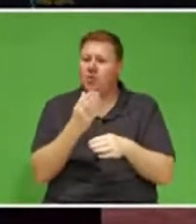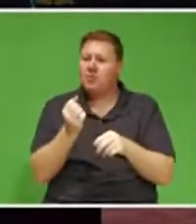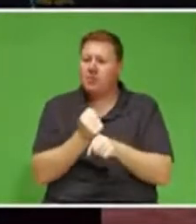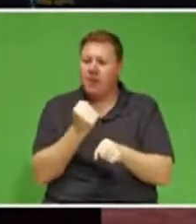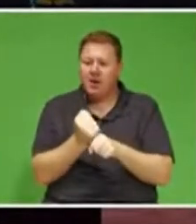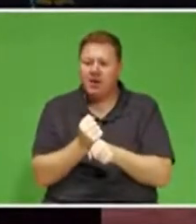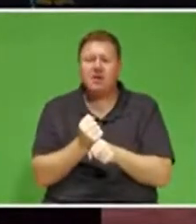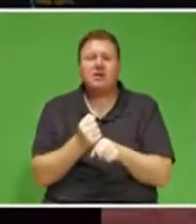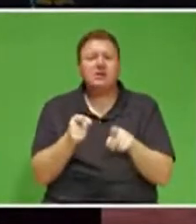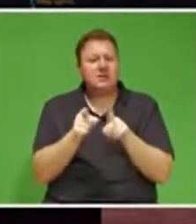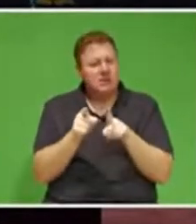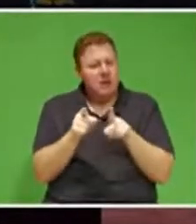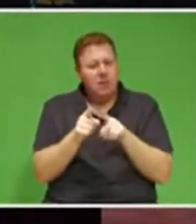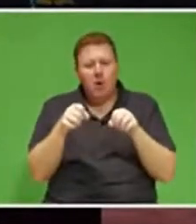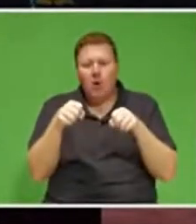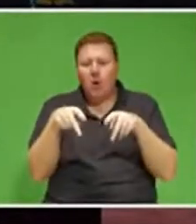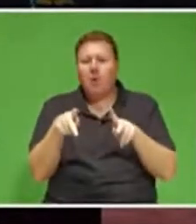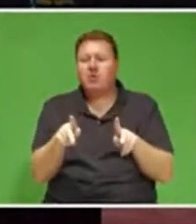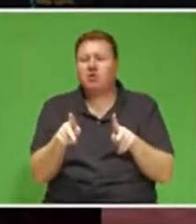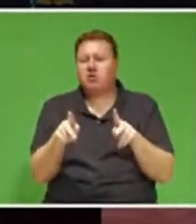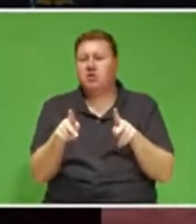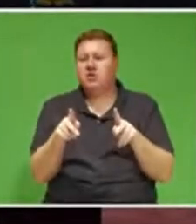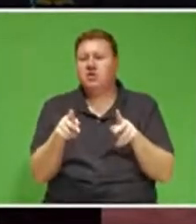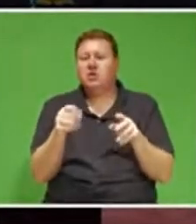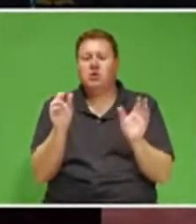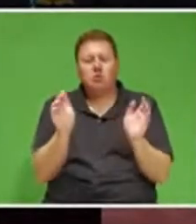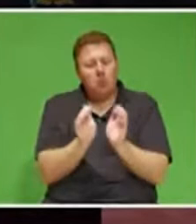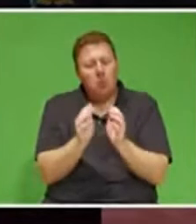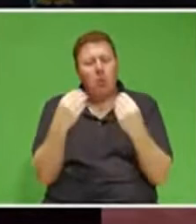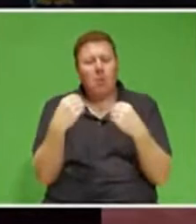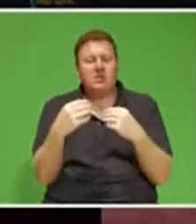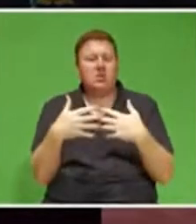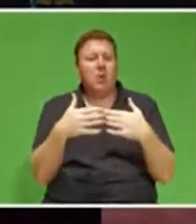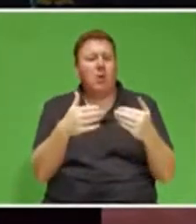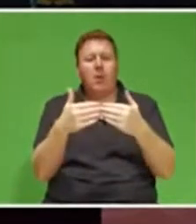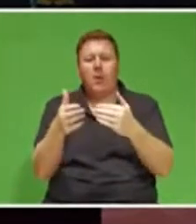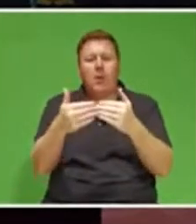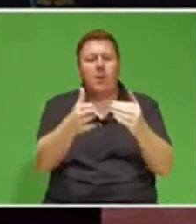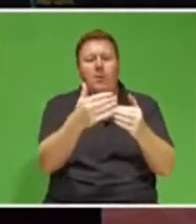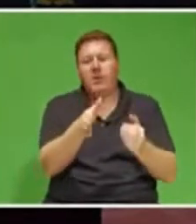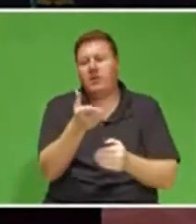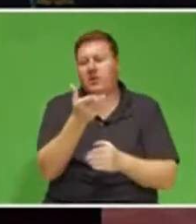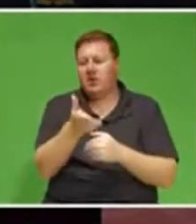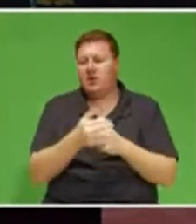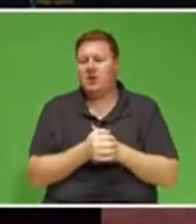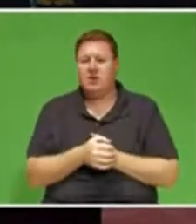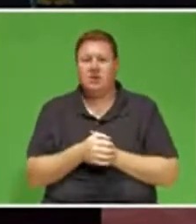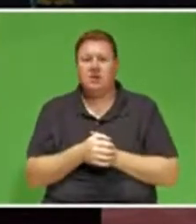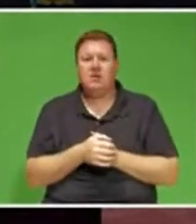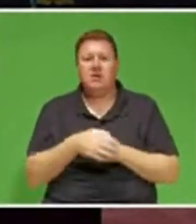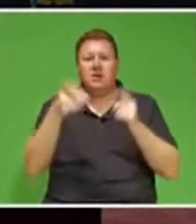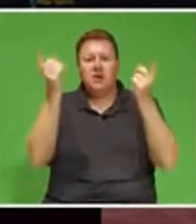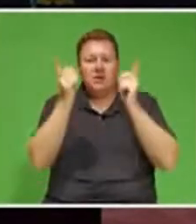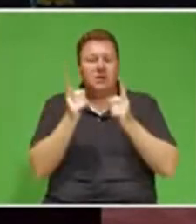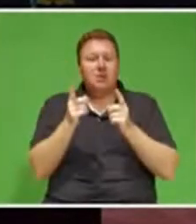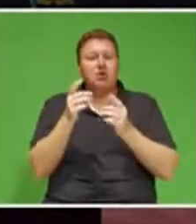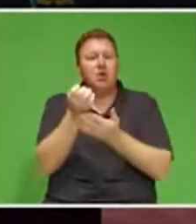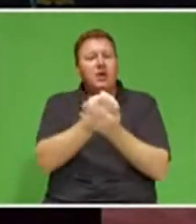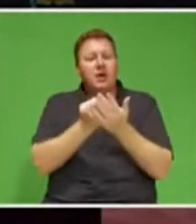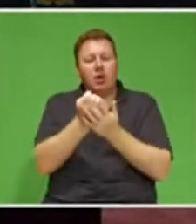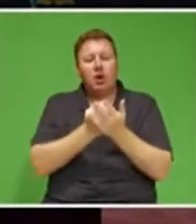opportunities including for small business. Special economic zones and housing